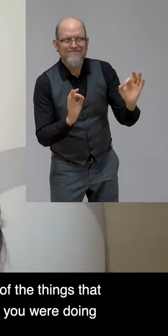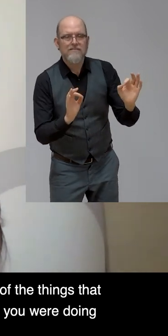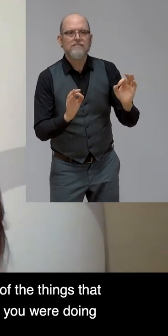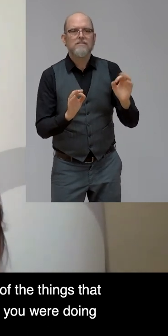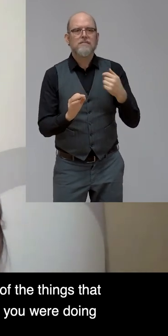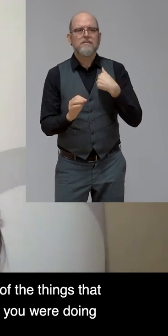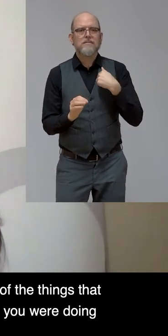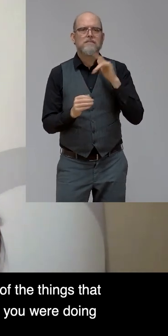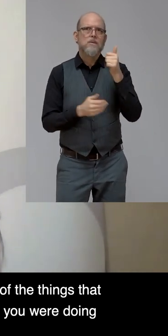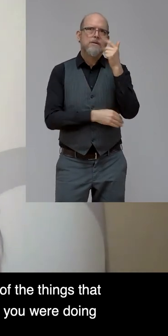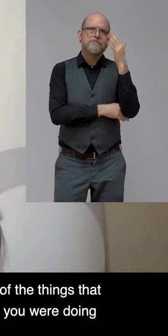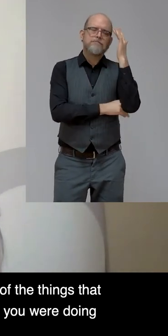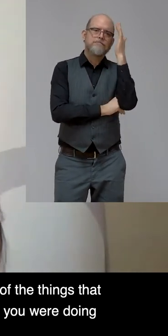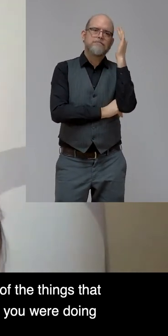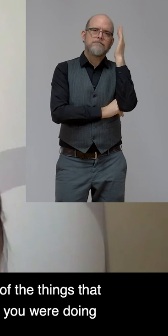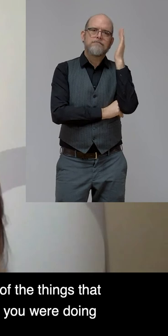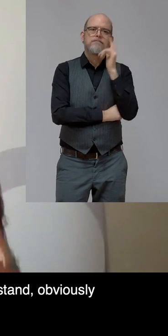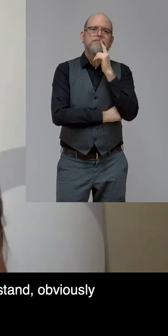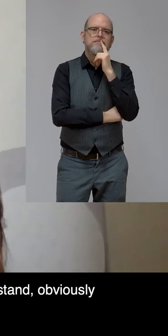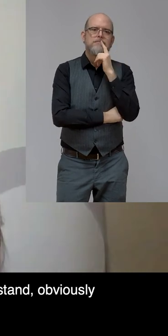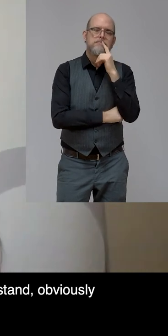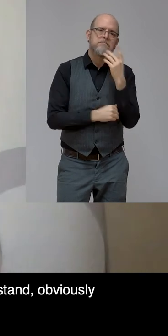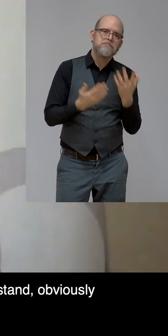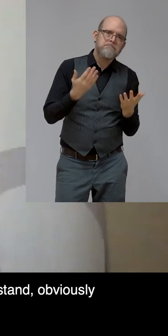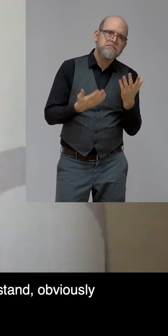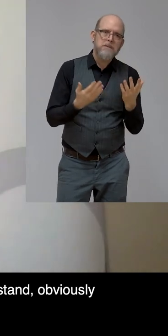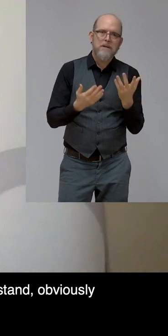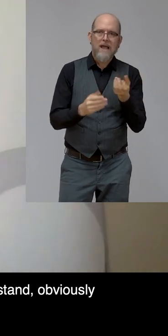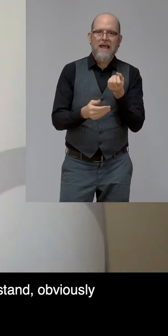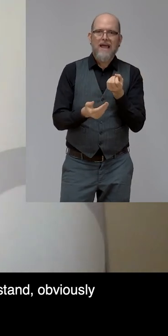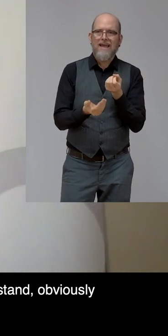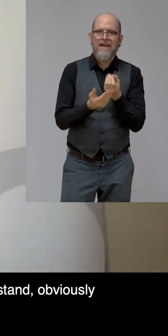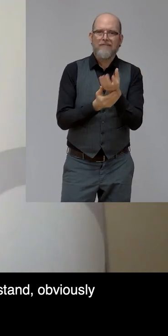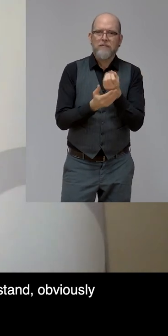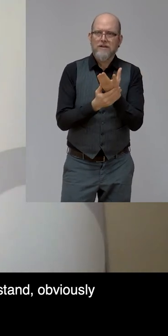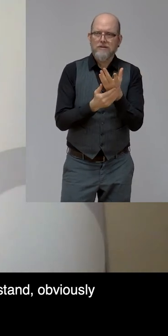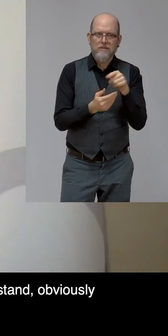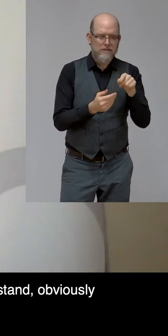you find some information while you were doing the research is regarding